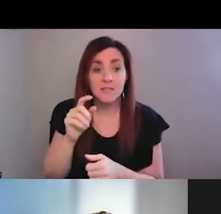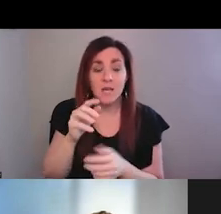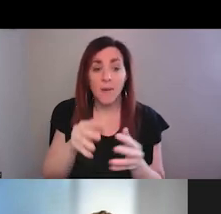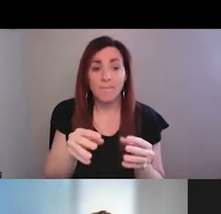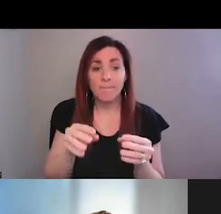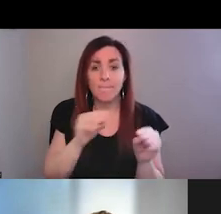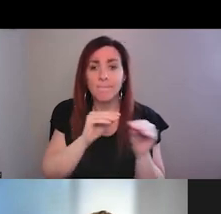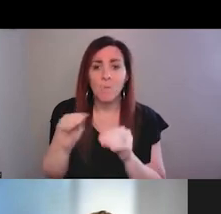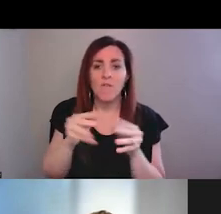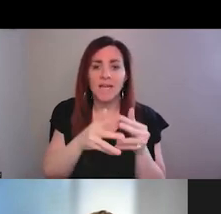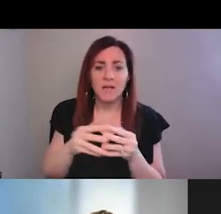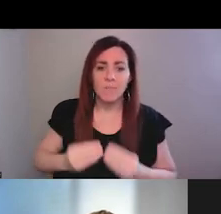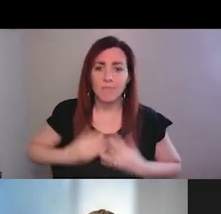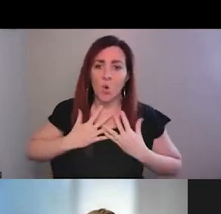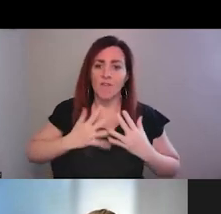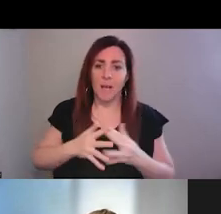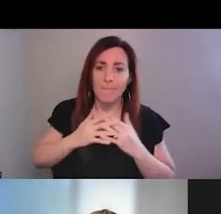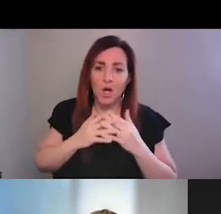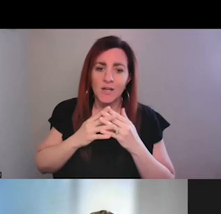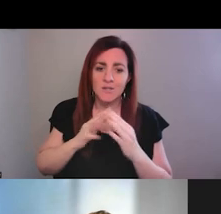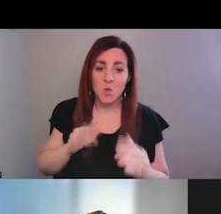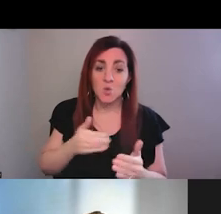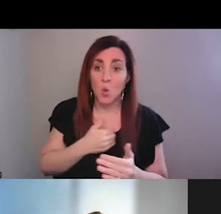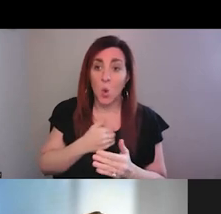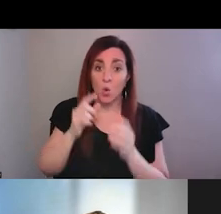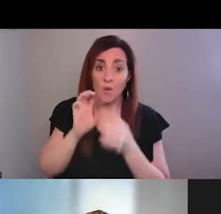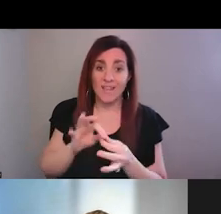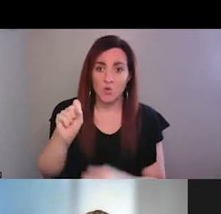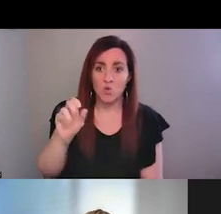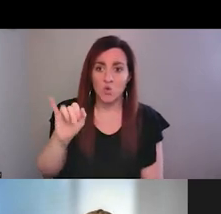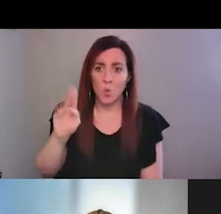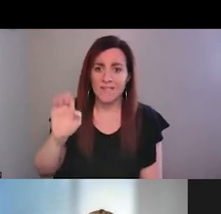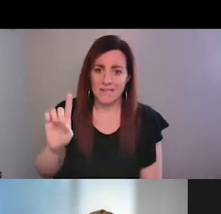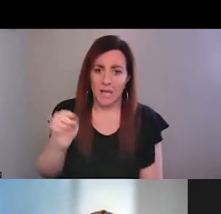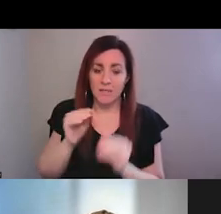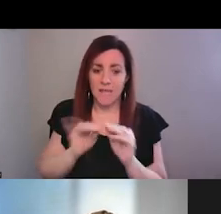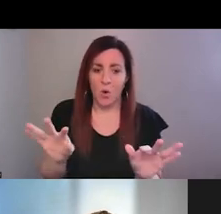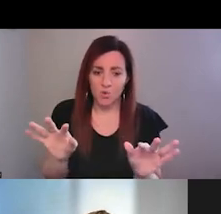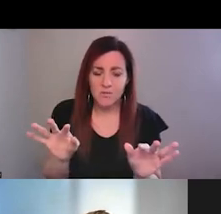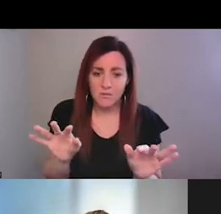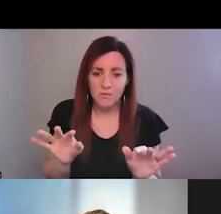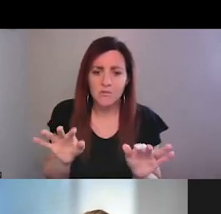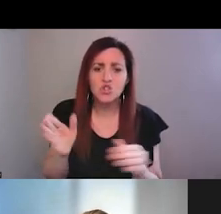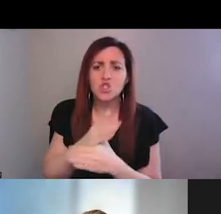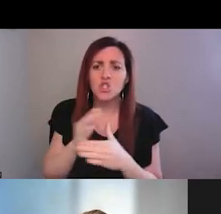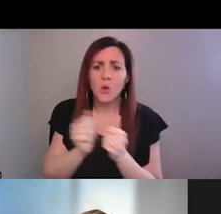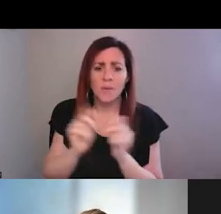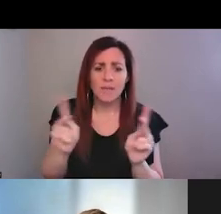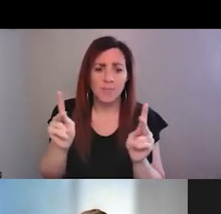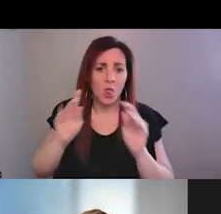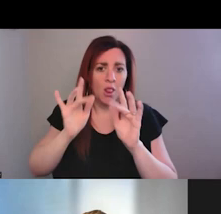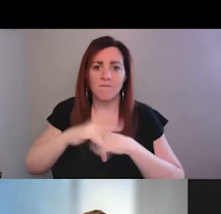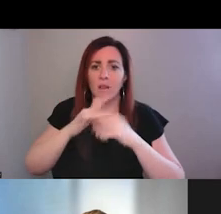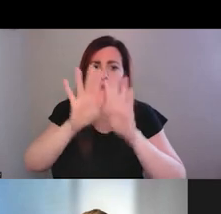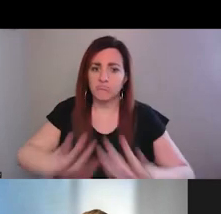Suicide is out. we really encourage folks to share the link with your network. We want to make sure that that's, uh, available far and wide.